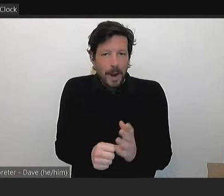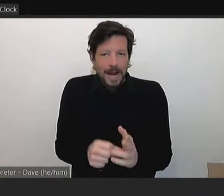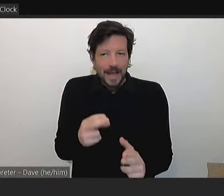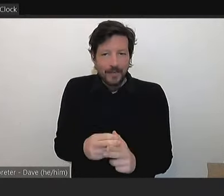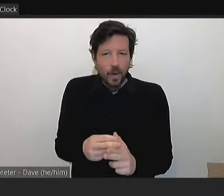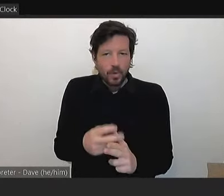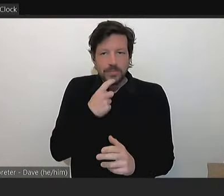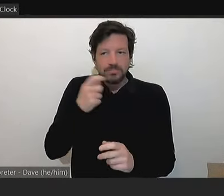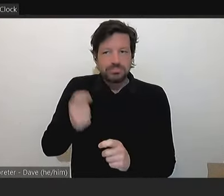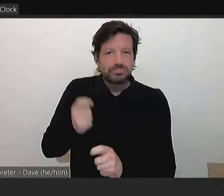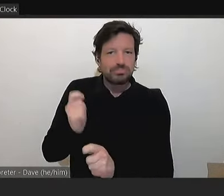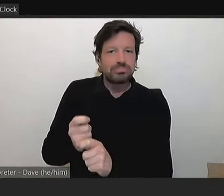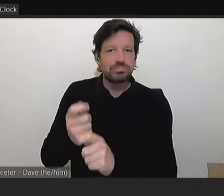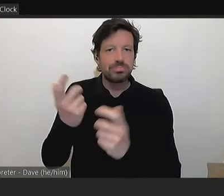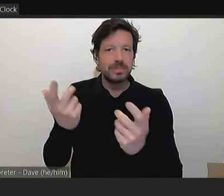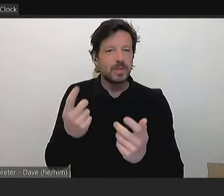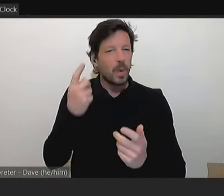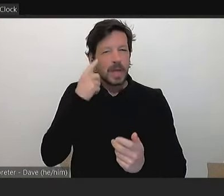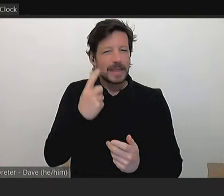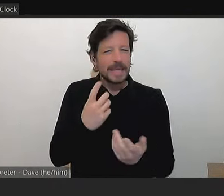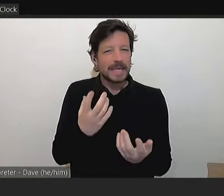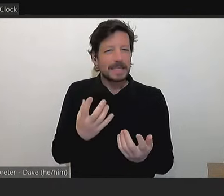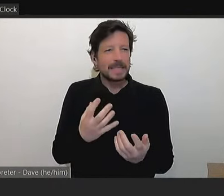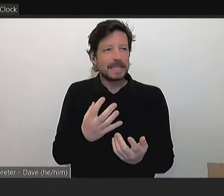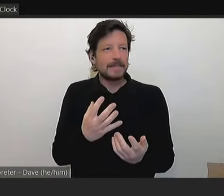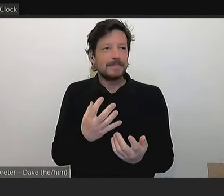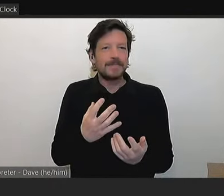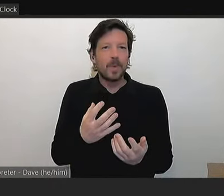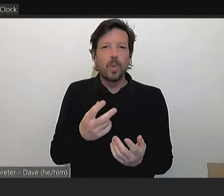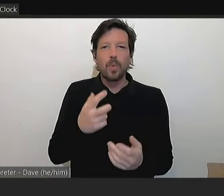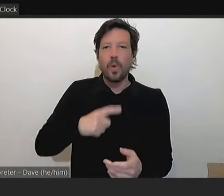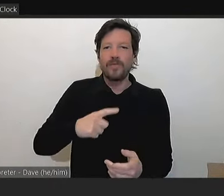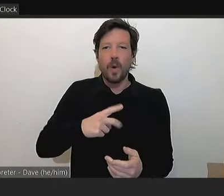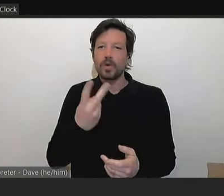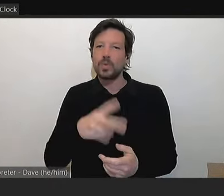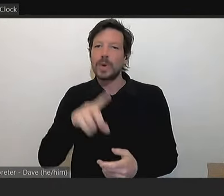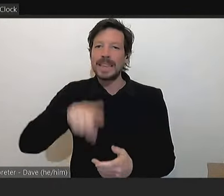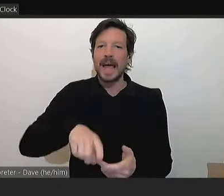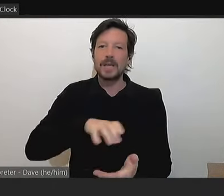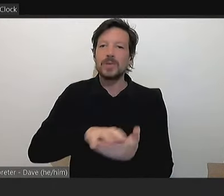to the community to put in $20,000 for scoping something that we can't afford.